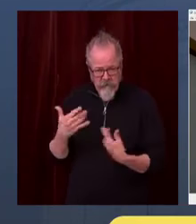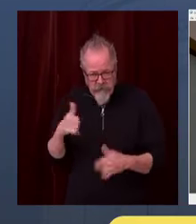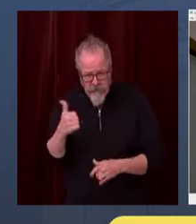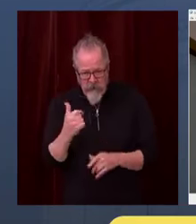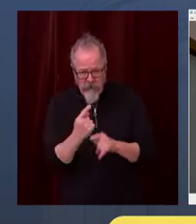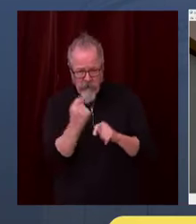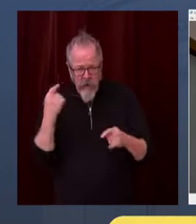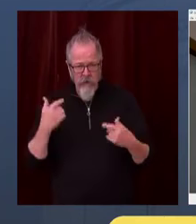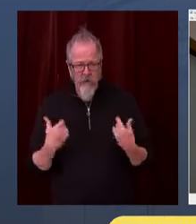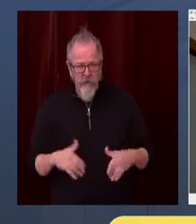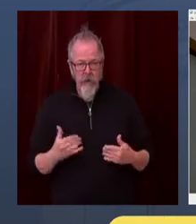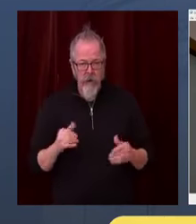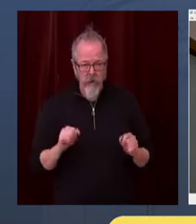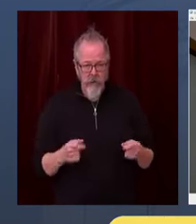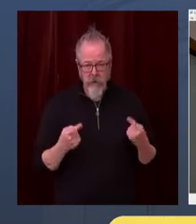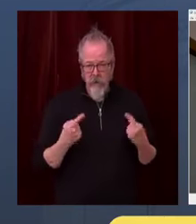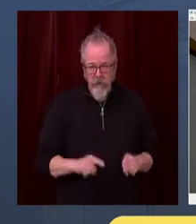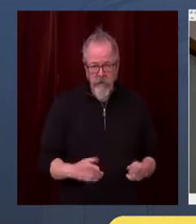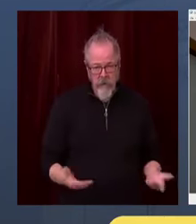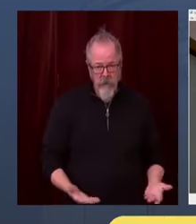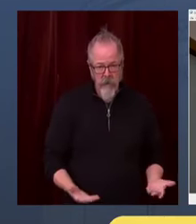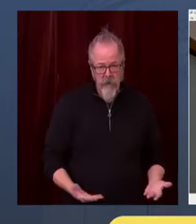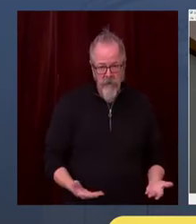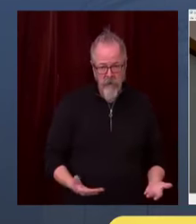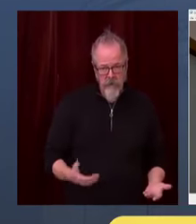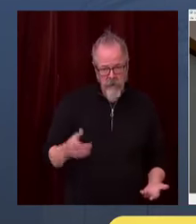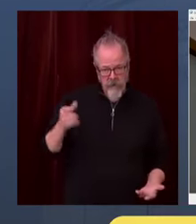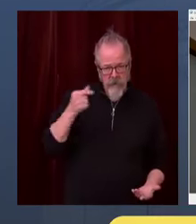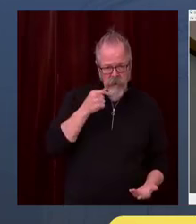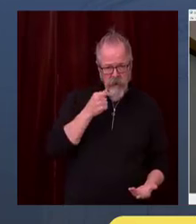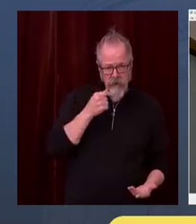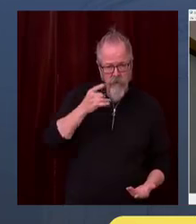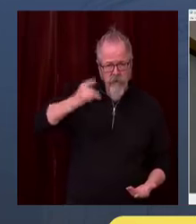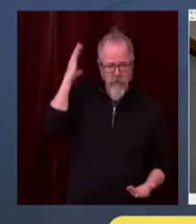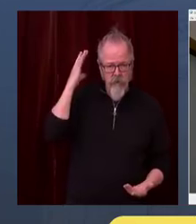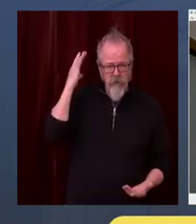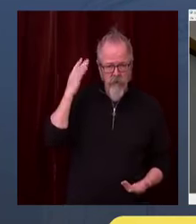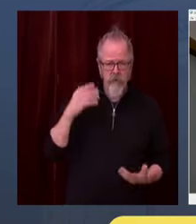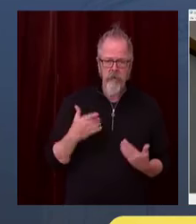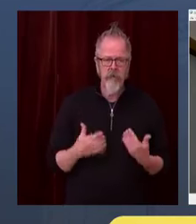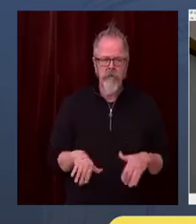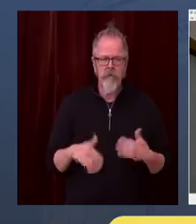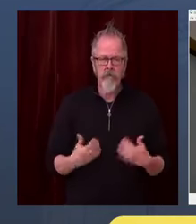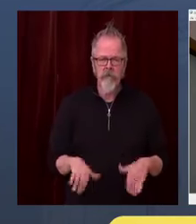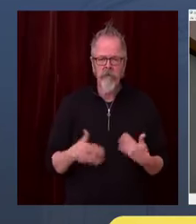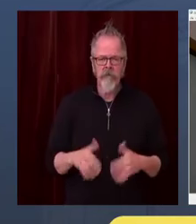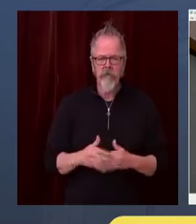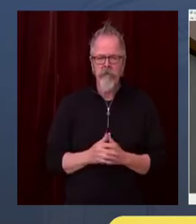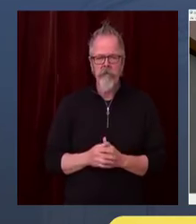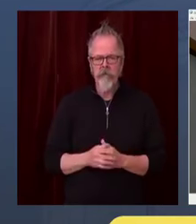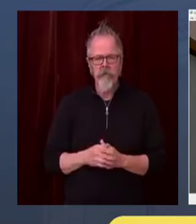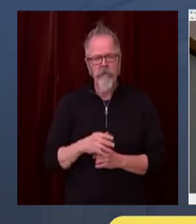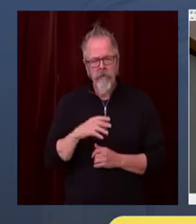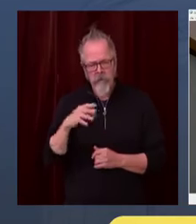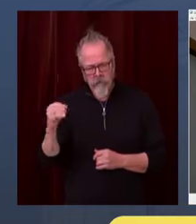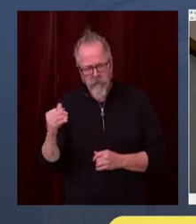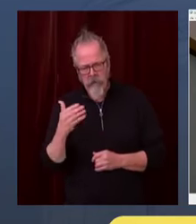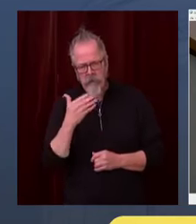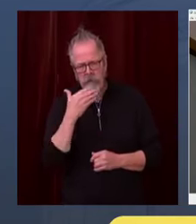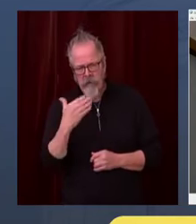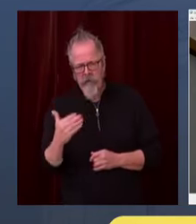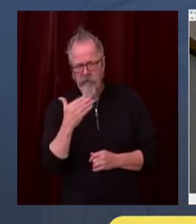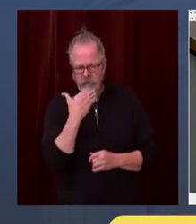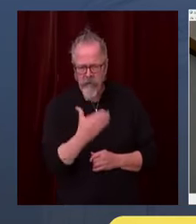We all can make a difference for them. They are our first and our last defense. We owe it to them and to our